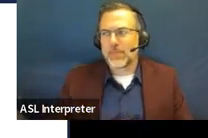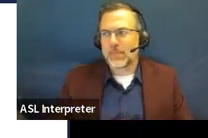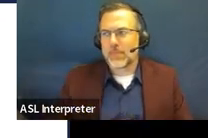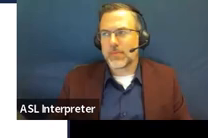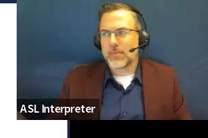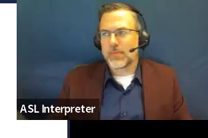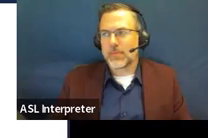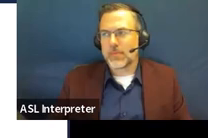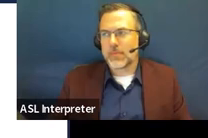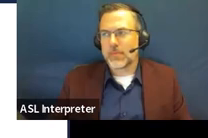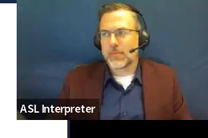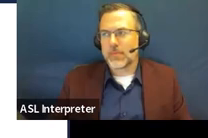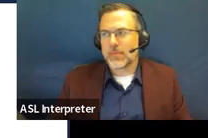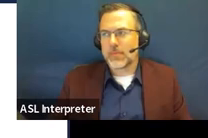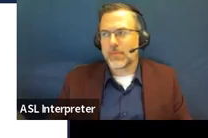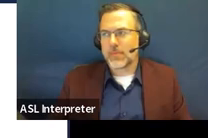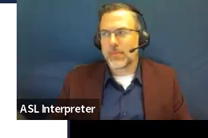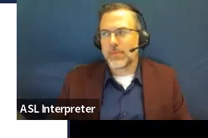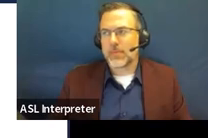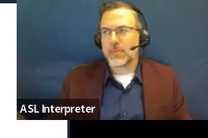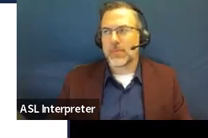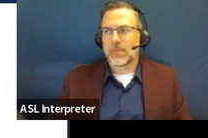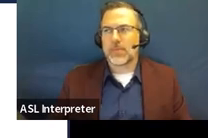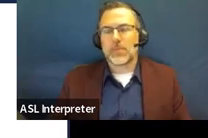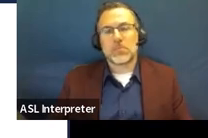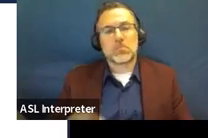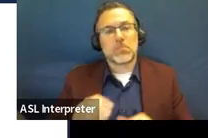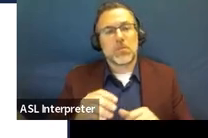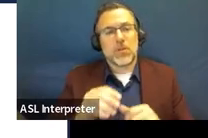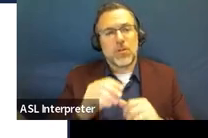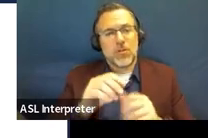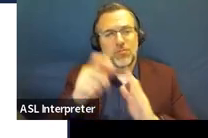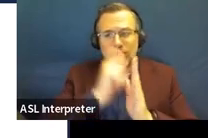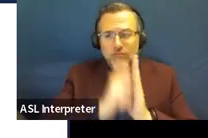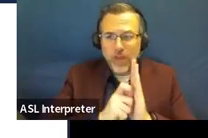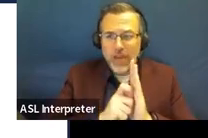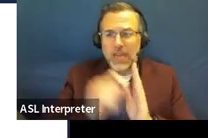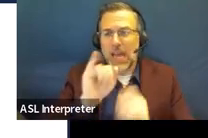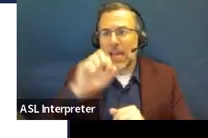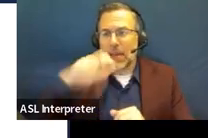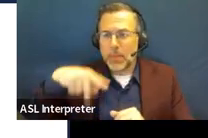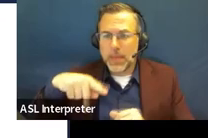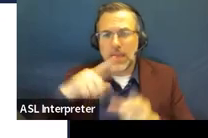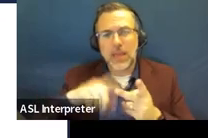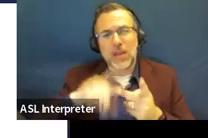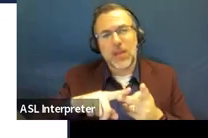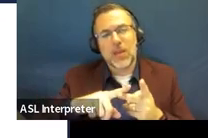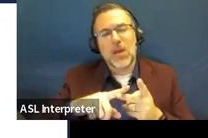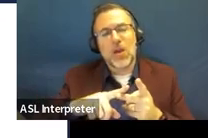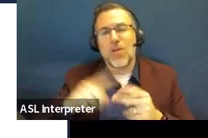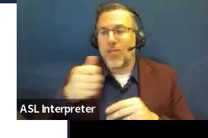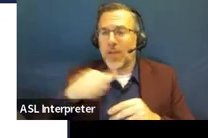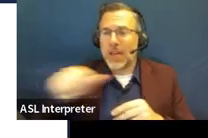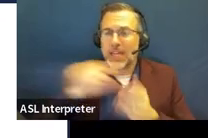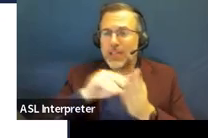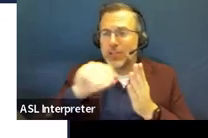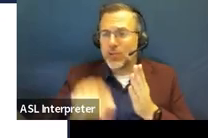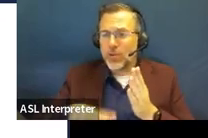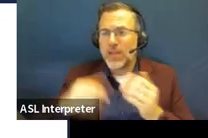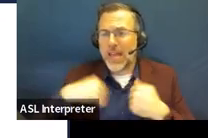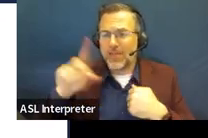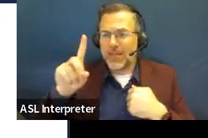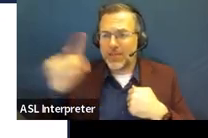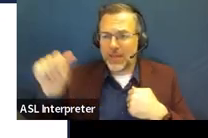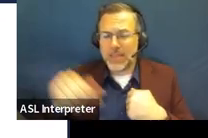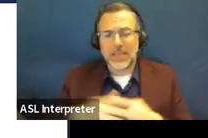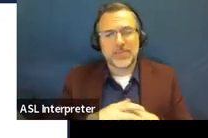and or revising the IEP for any student with a disability. And in general, Muser